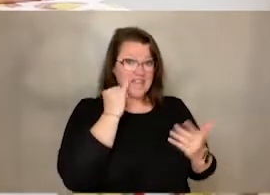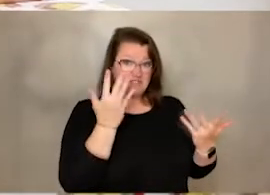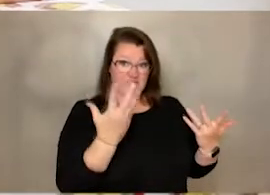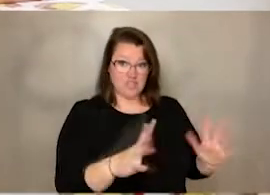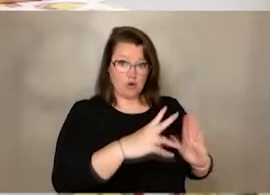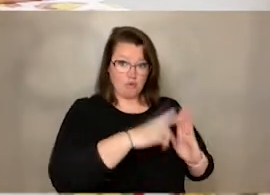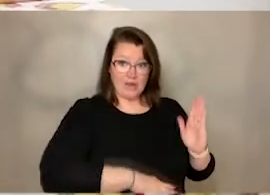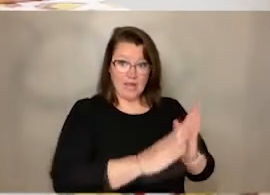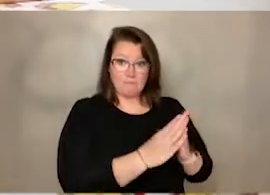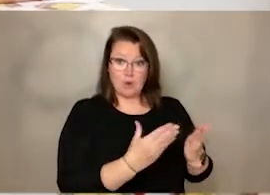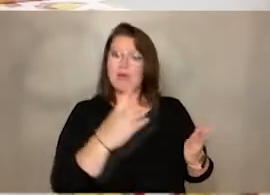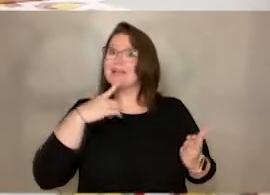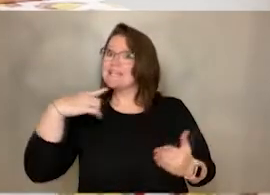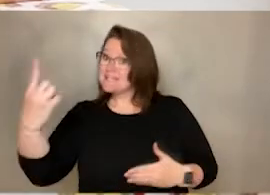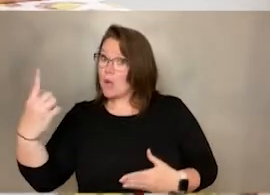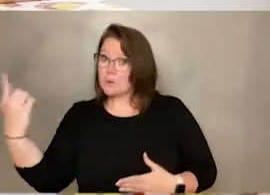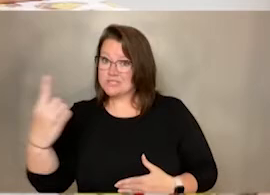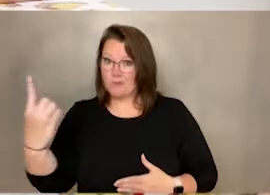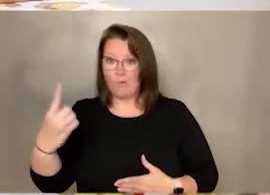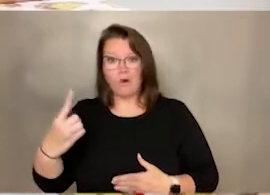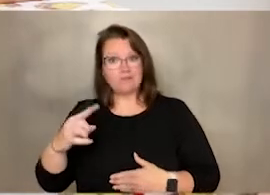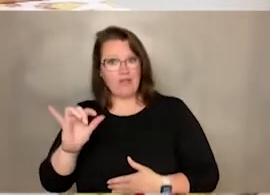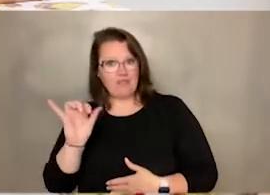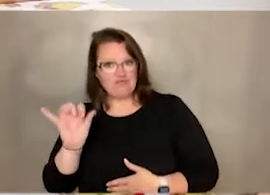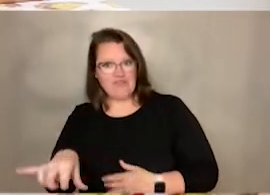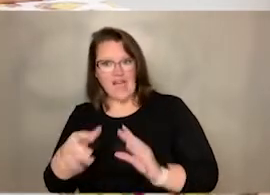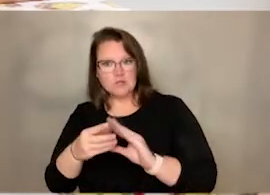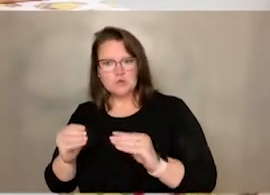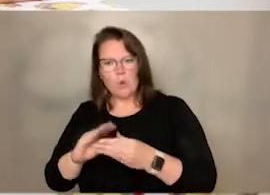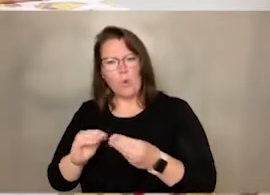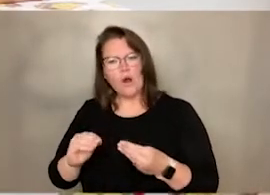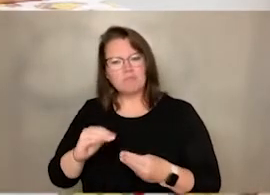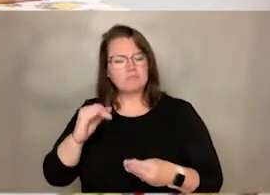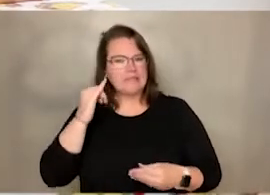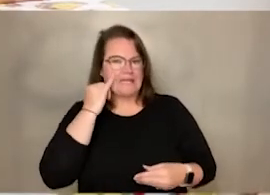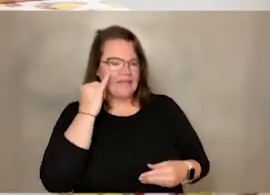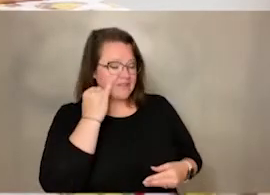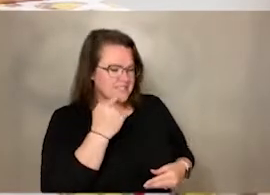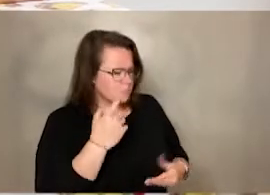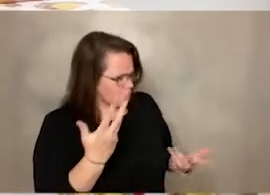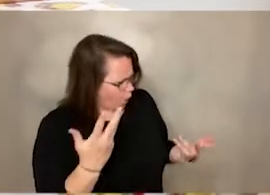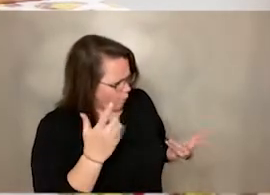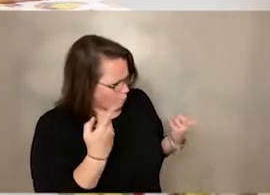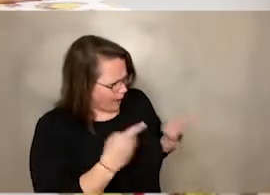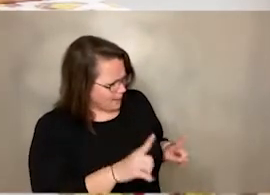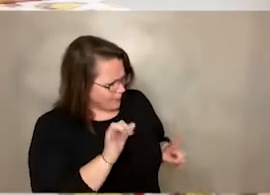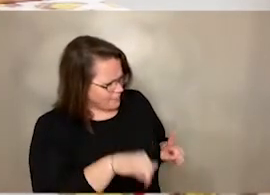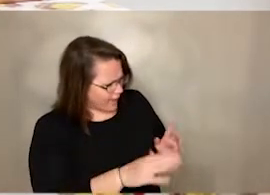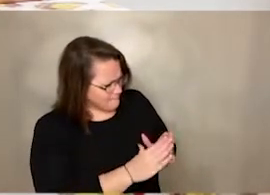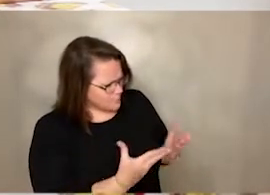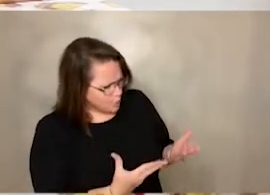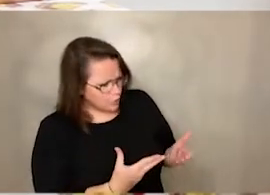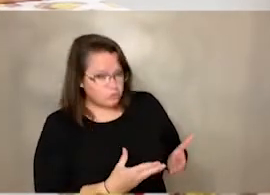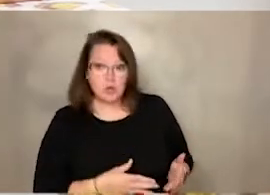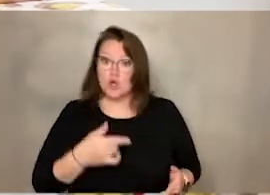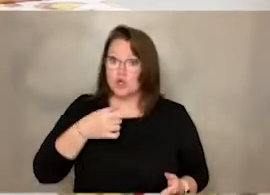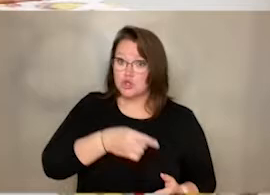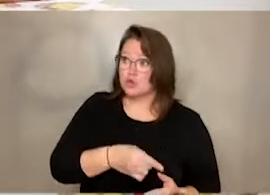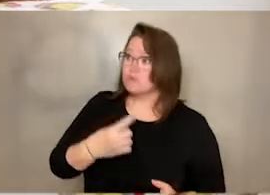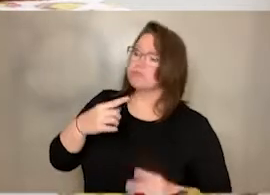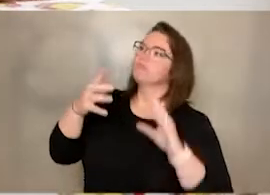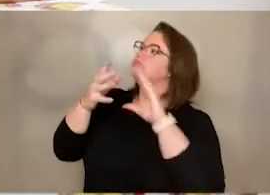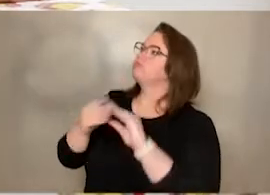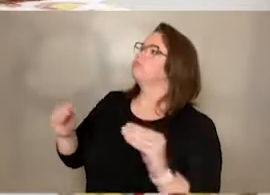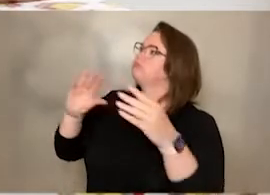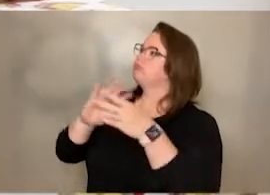stories, but we want you to think of all the ways that you can retell a story too. What are some ideas Ms. Snyder? So while you're at home, maybe you're making a